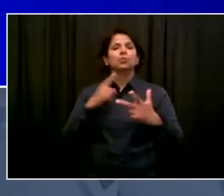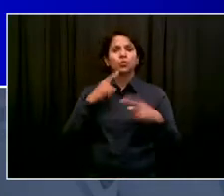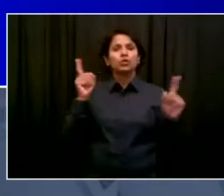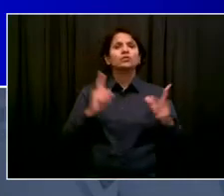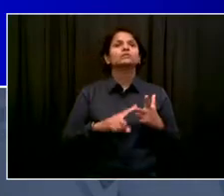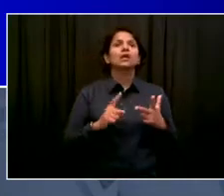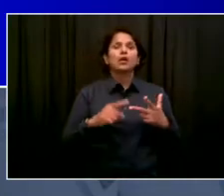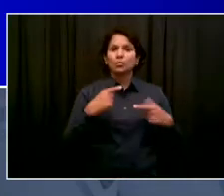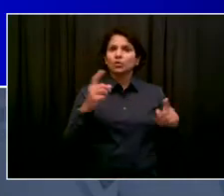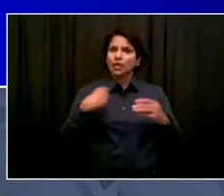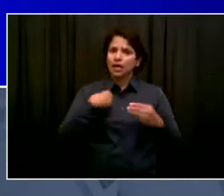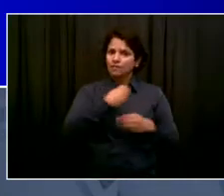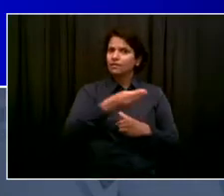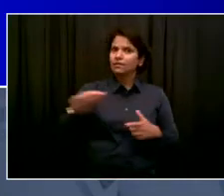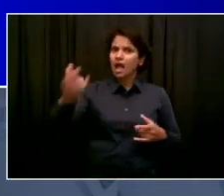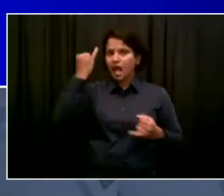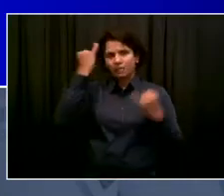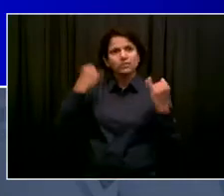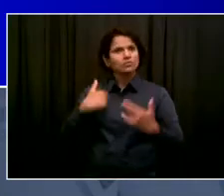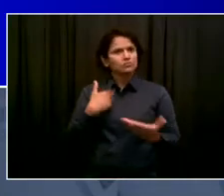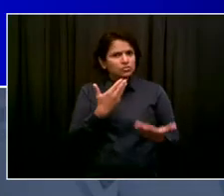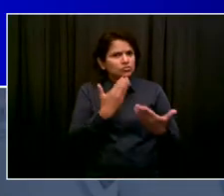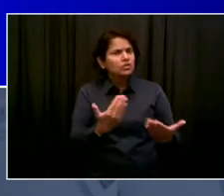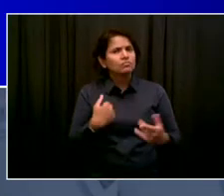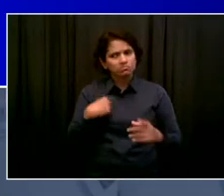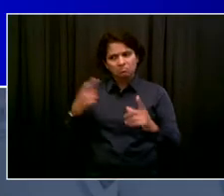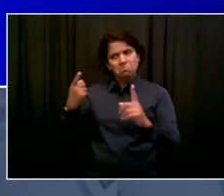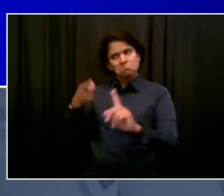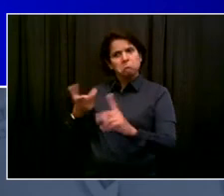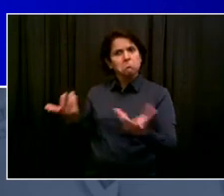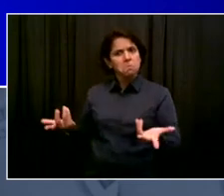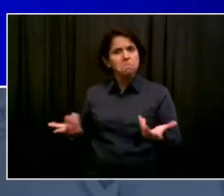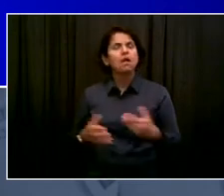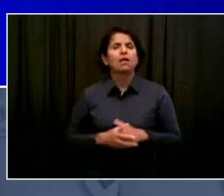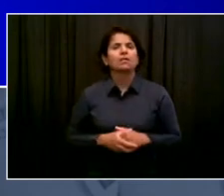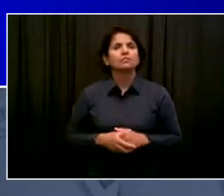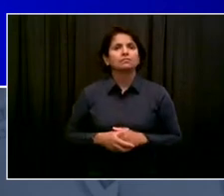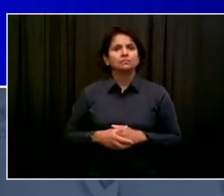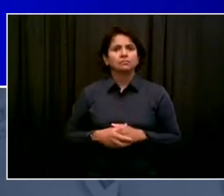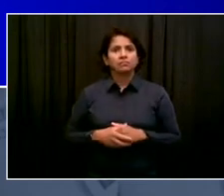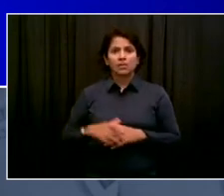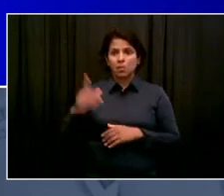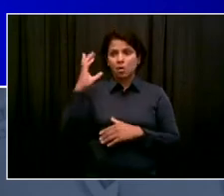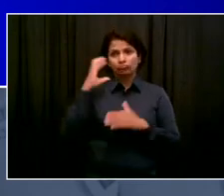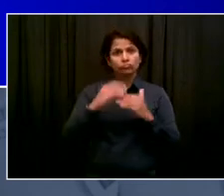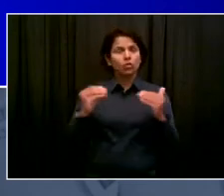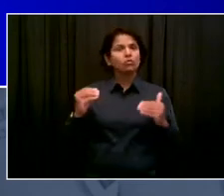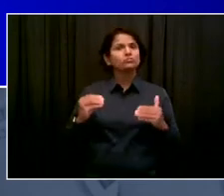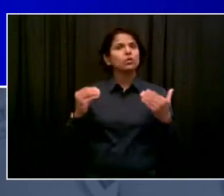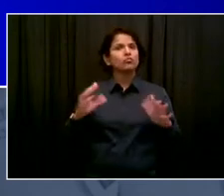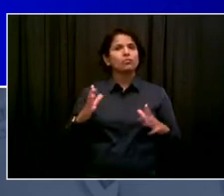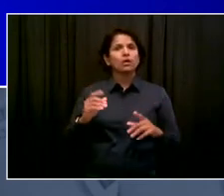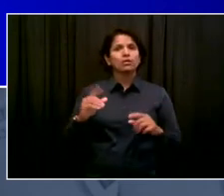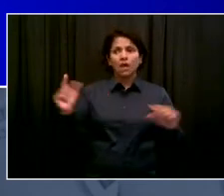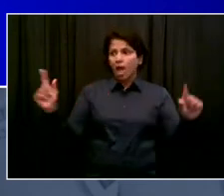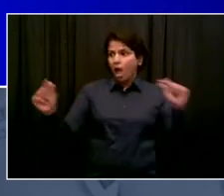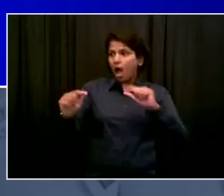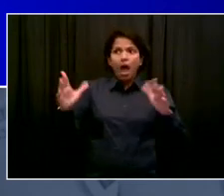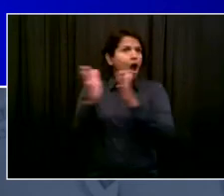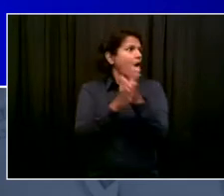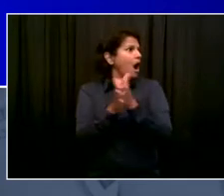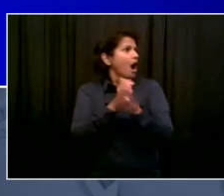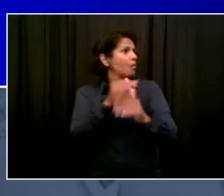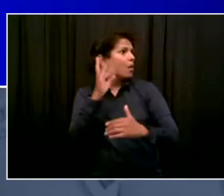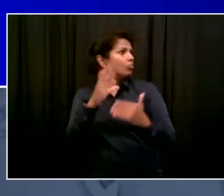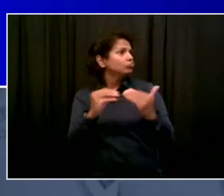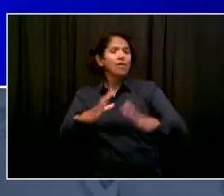So we know the $100 incentive is already getting a lot of attention. We saw a pickup immediately at some of our city-run